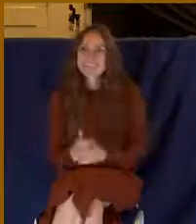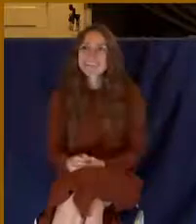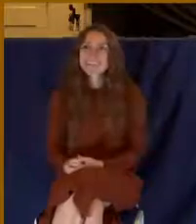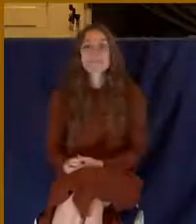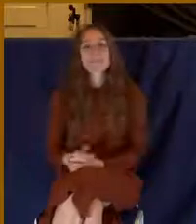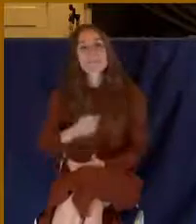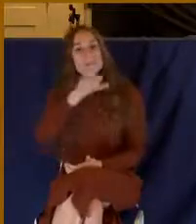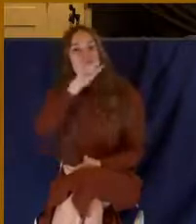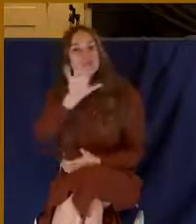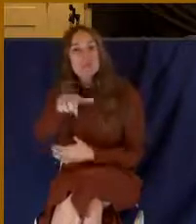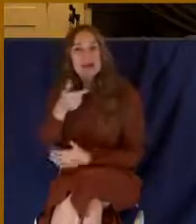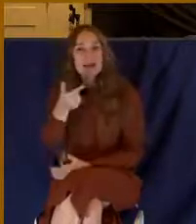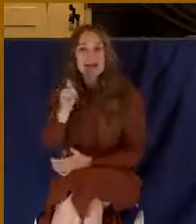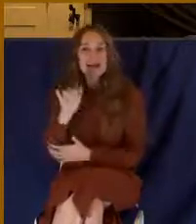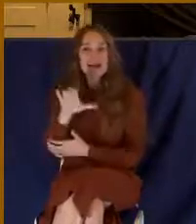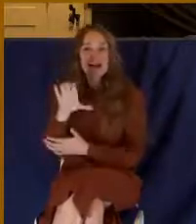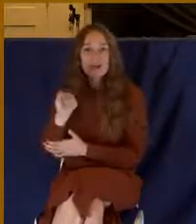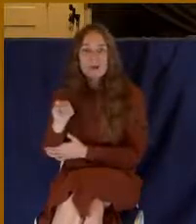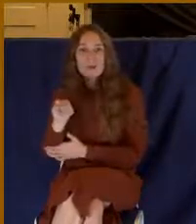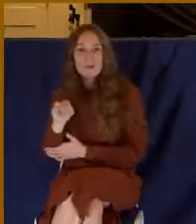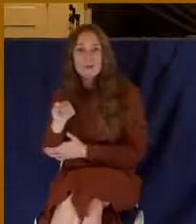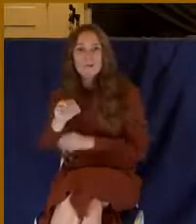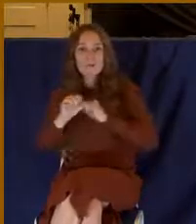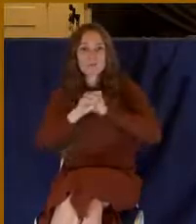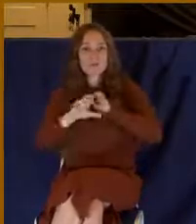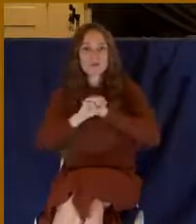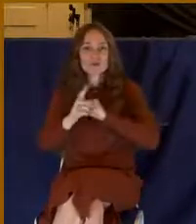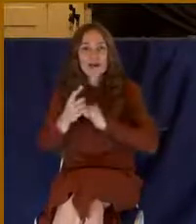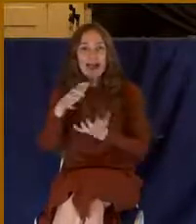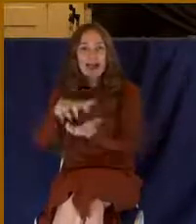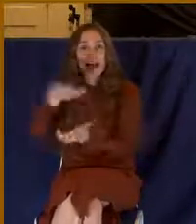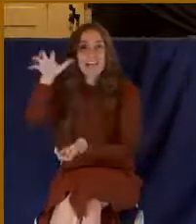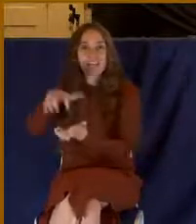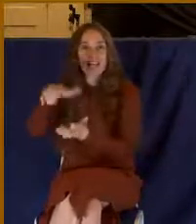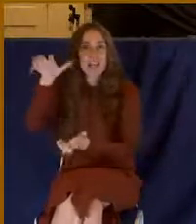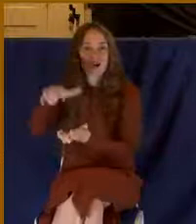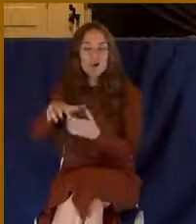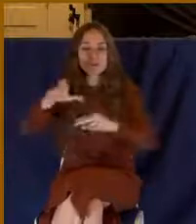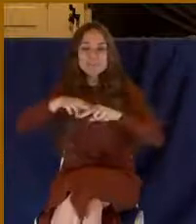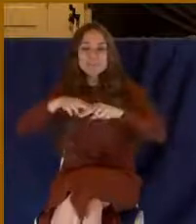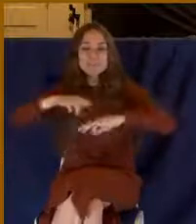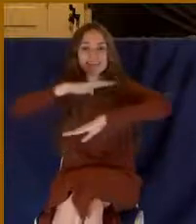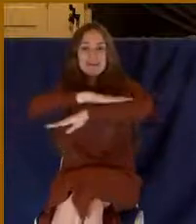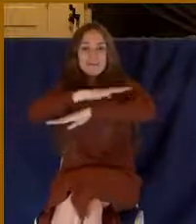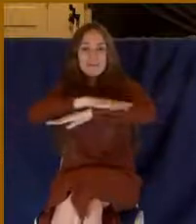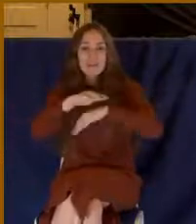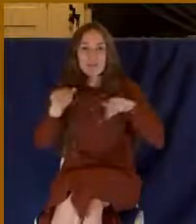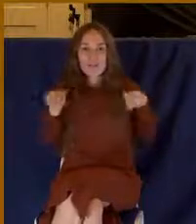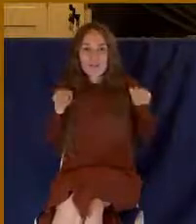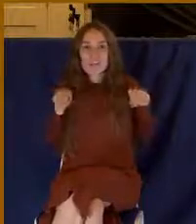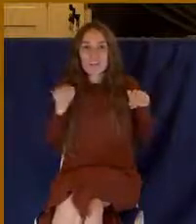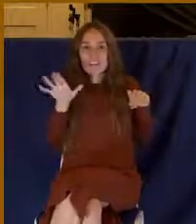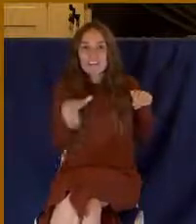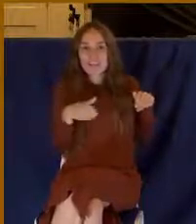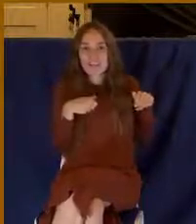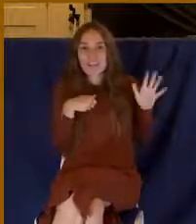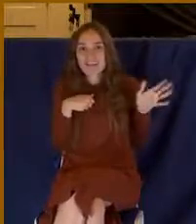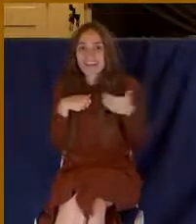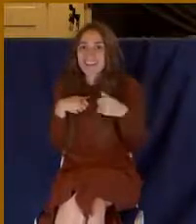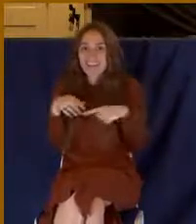Geico commercial where there's an alligator sitting at the table, and he's got short arms, and he's trying to reach it. Oh, I can't reach